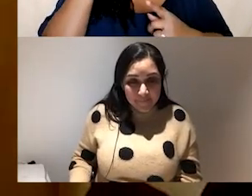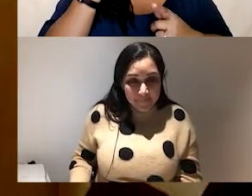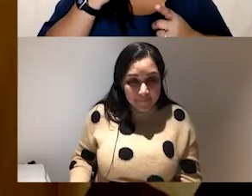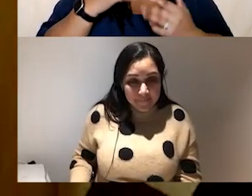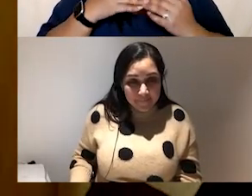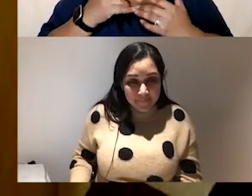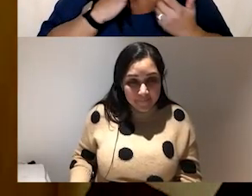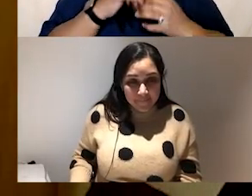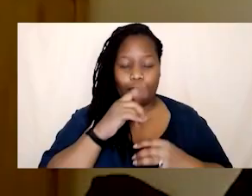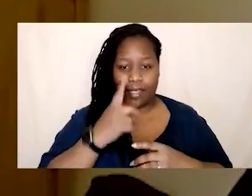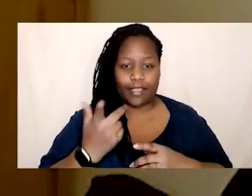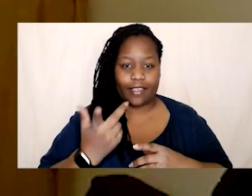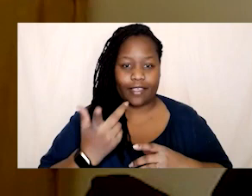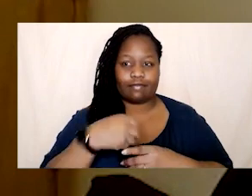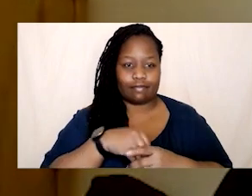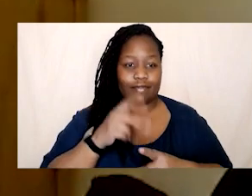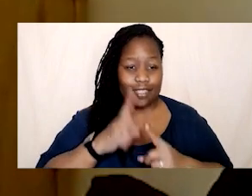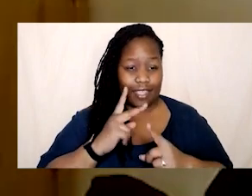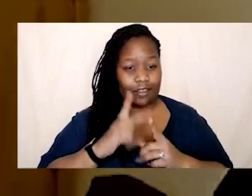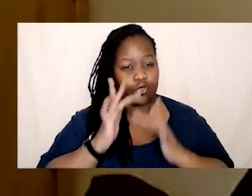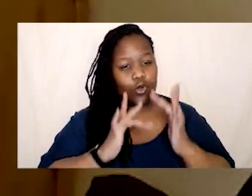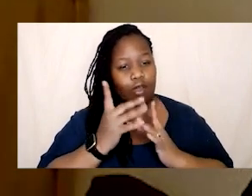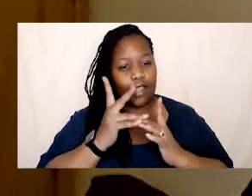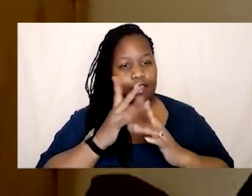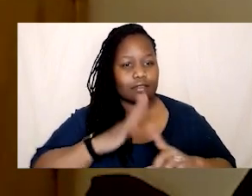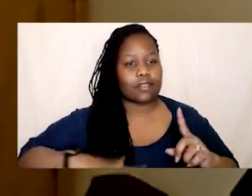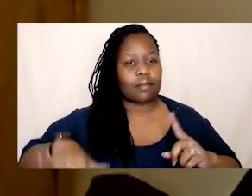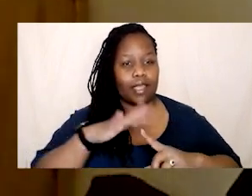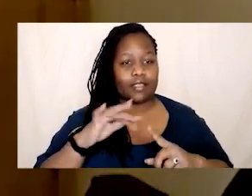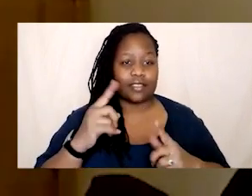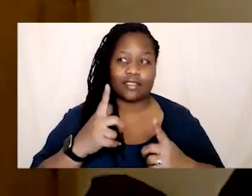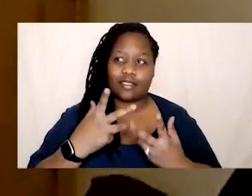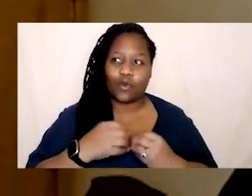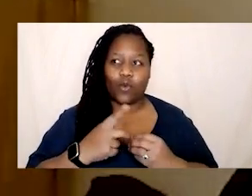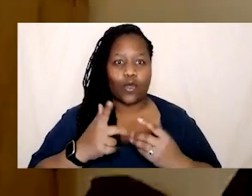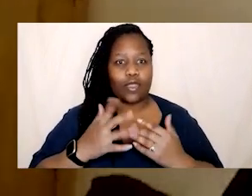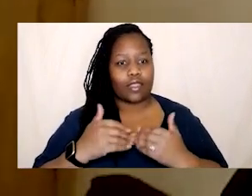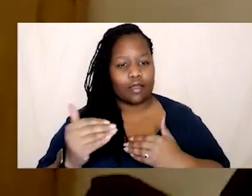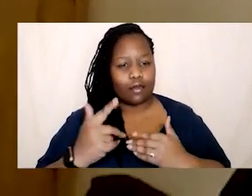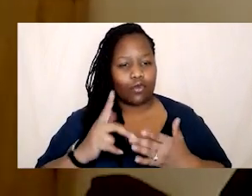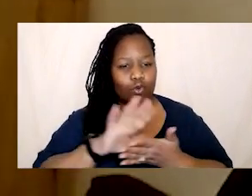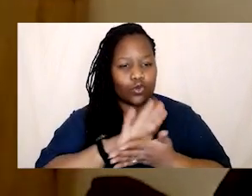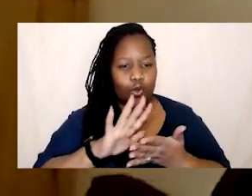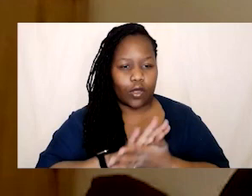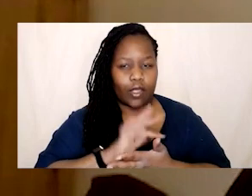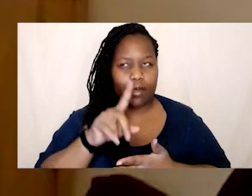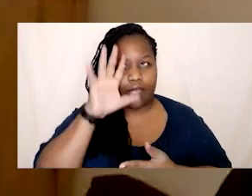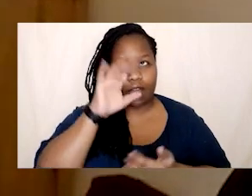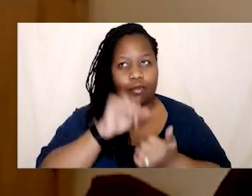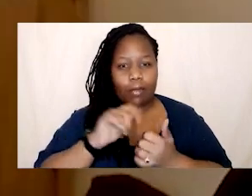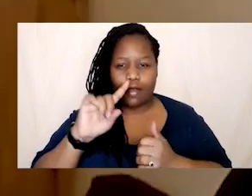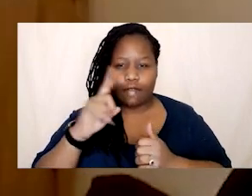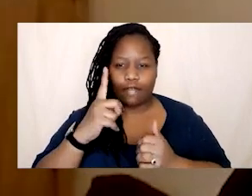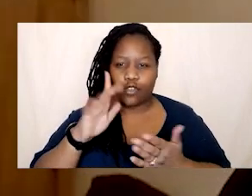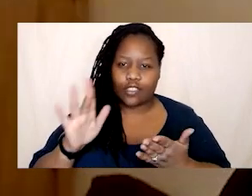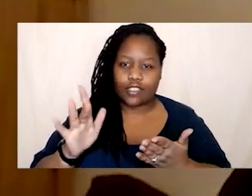space with joy and with confidence. But even the first page of your book, like, my jaw was on the floor,